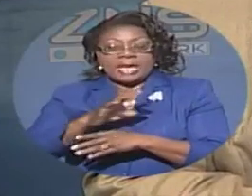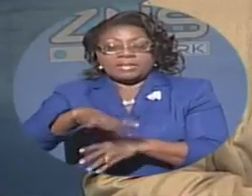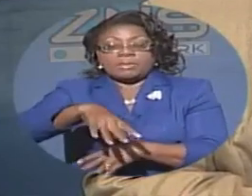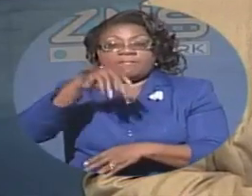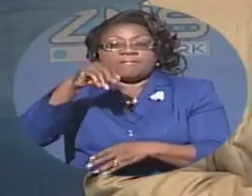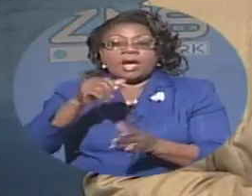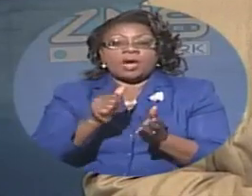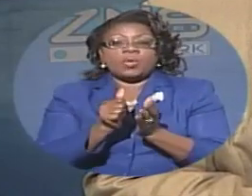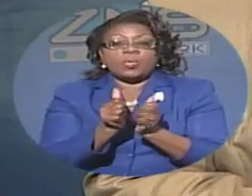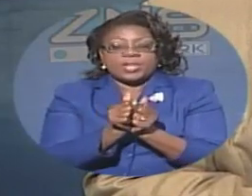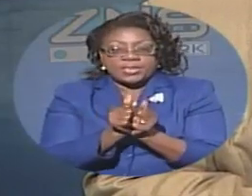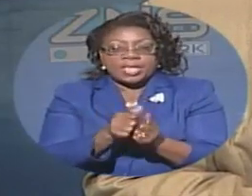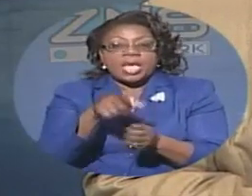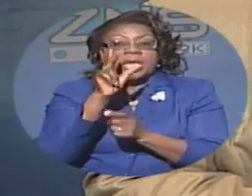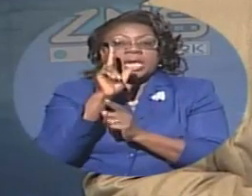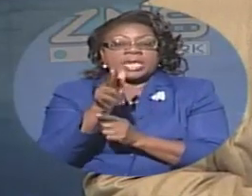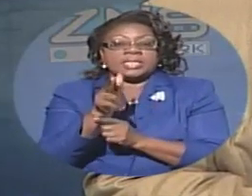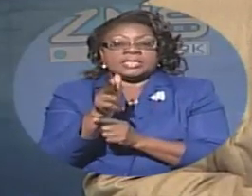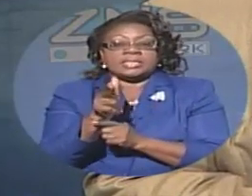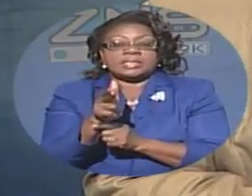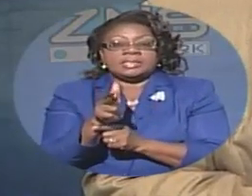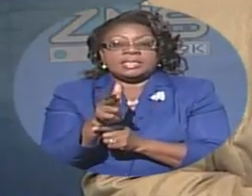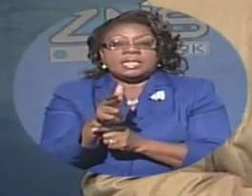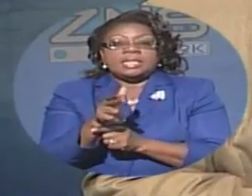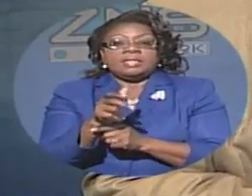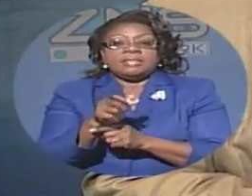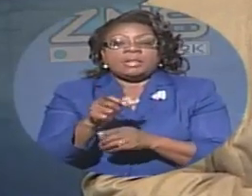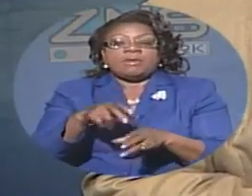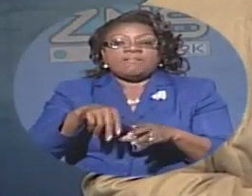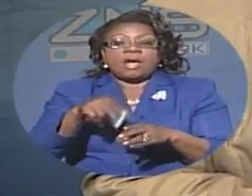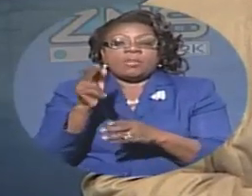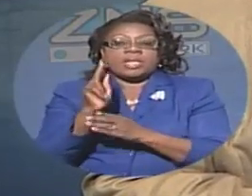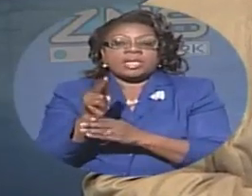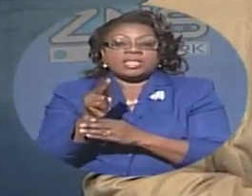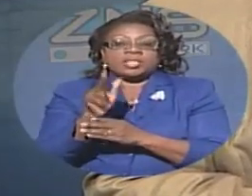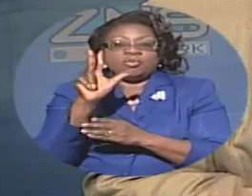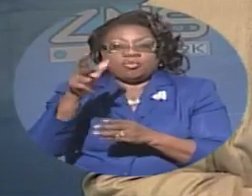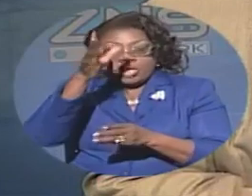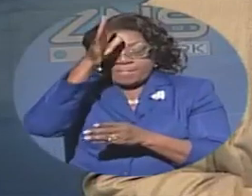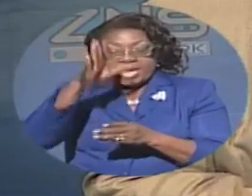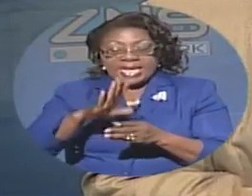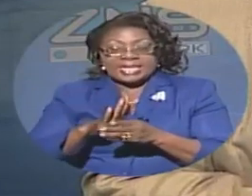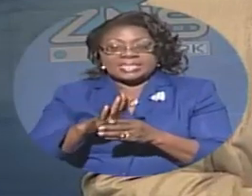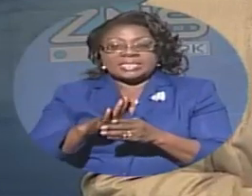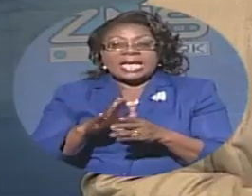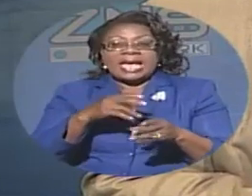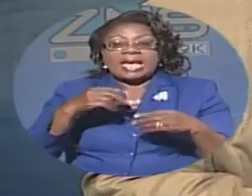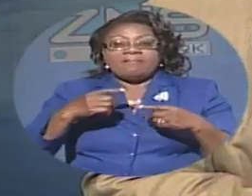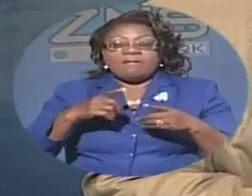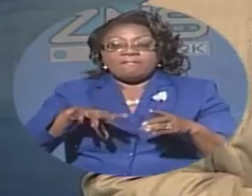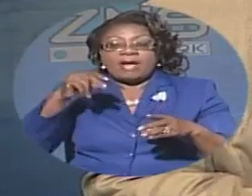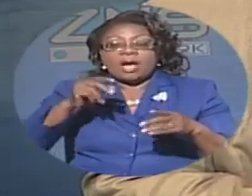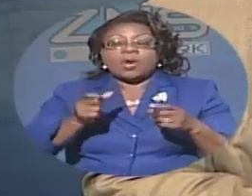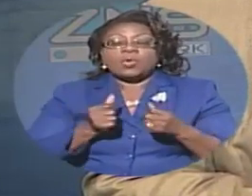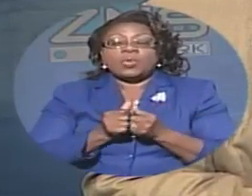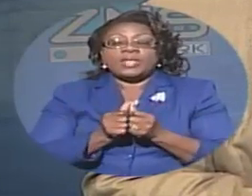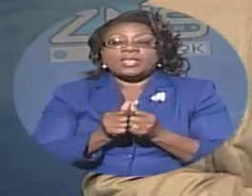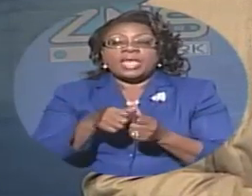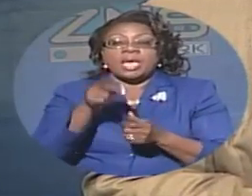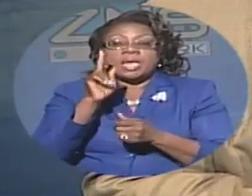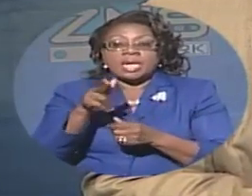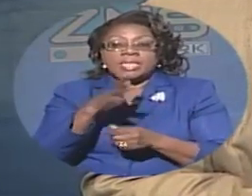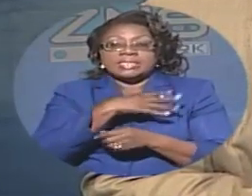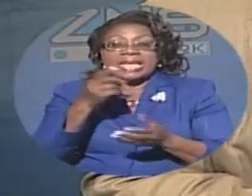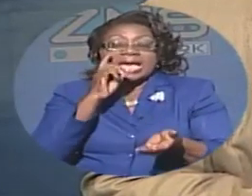three men are in police custody after they were found in possession of a handgun and large quantity of ammunition along with a quantity of suspected